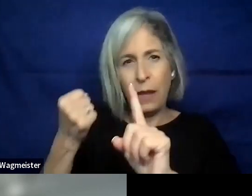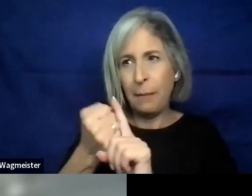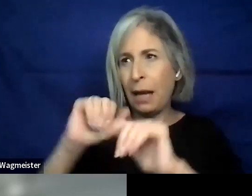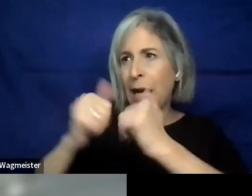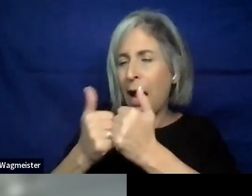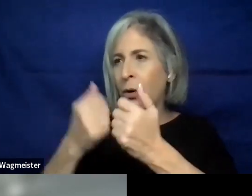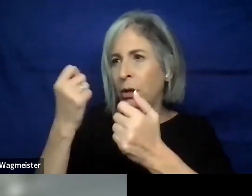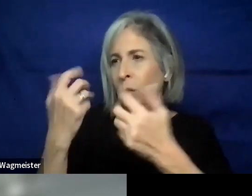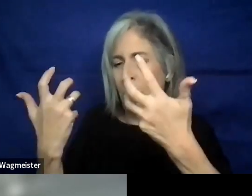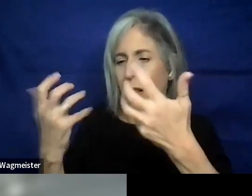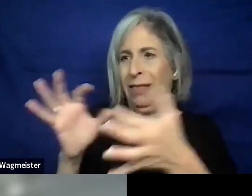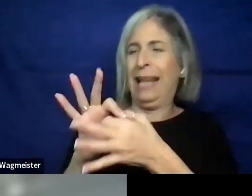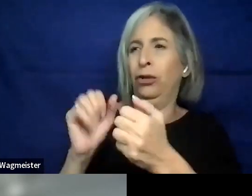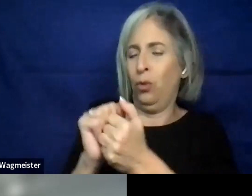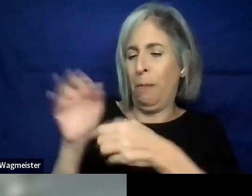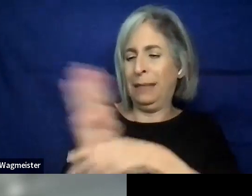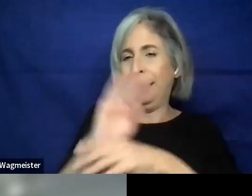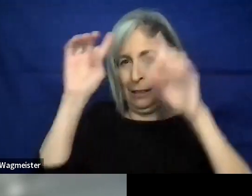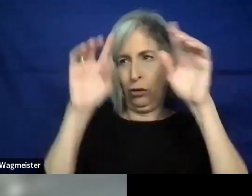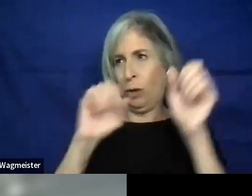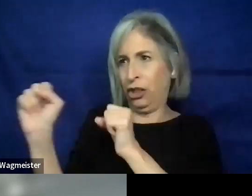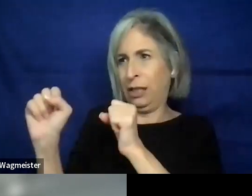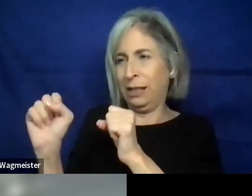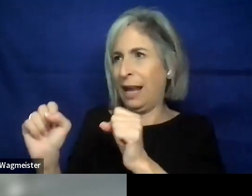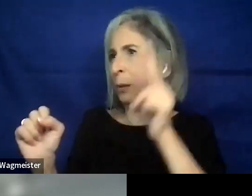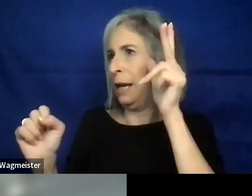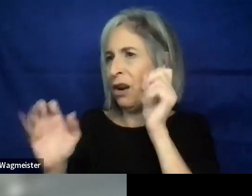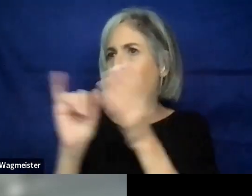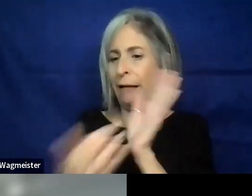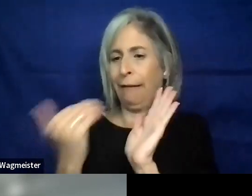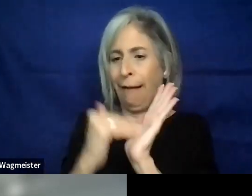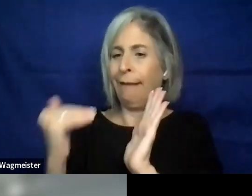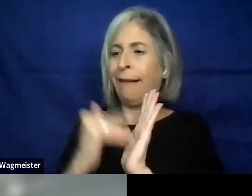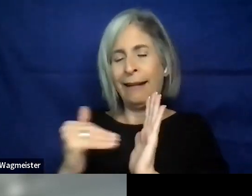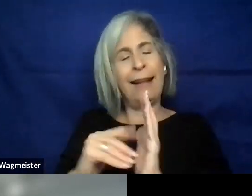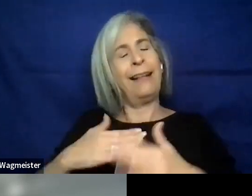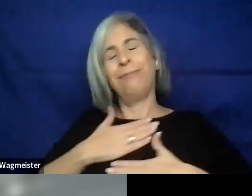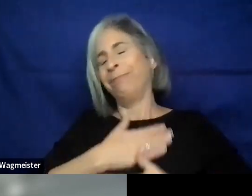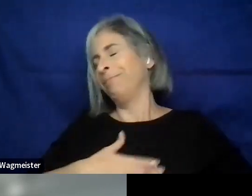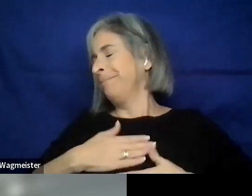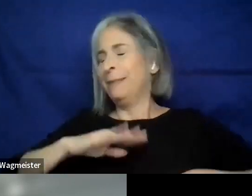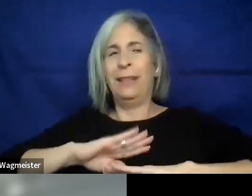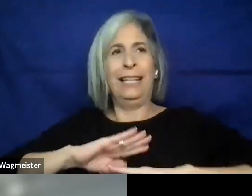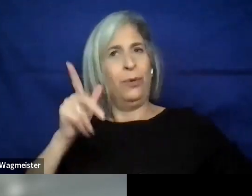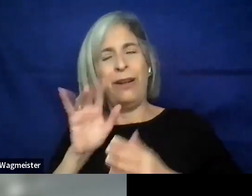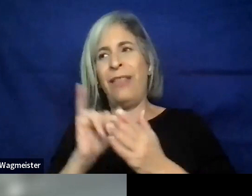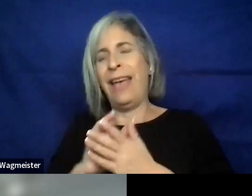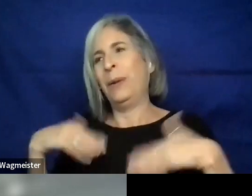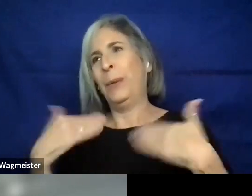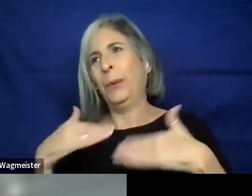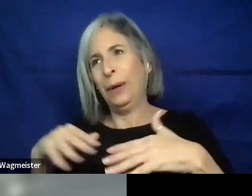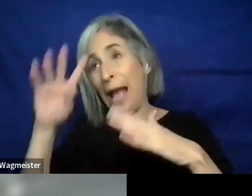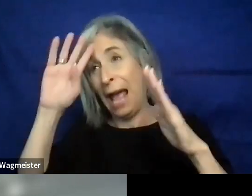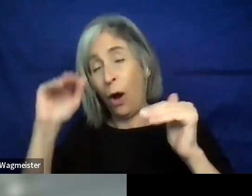strategy. I, I'm really, I'm really pleased that we hear the same thing and it's really great that we're, we're reinforcing those concepts and I hope that'll be